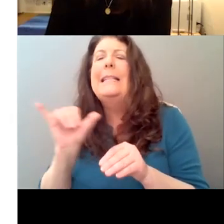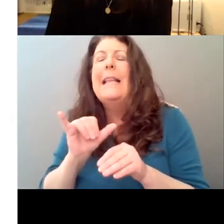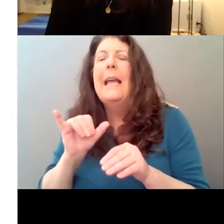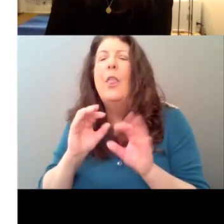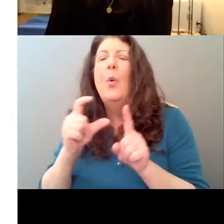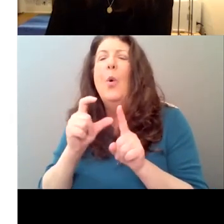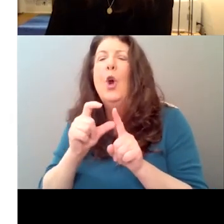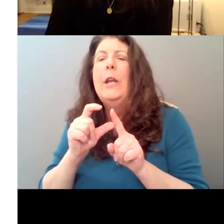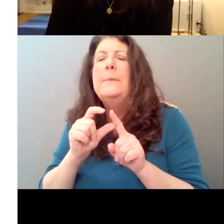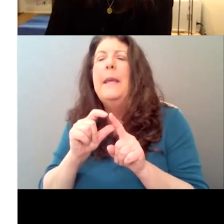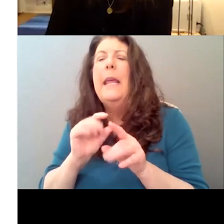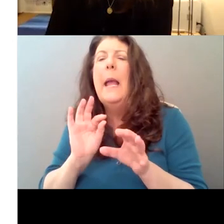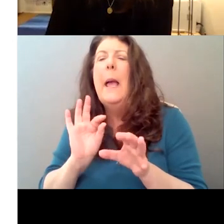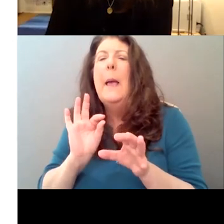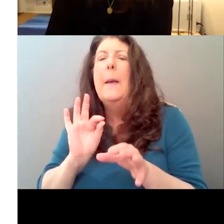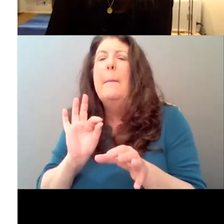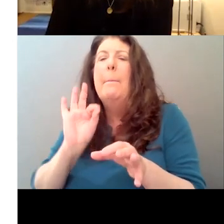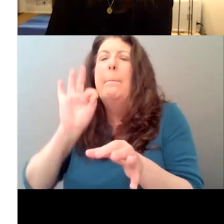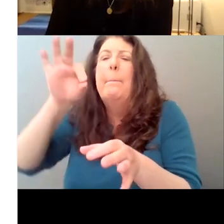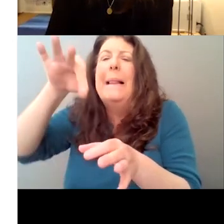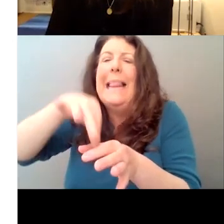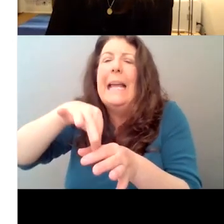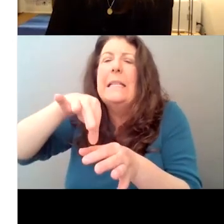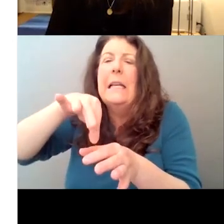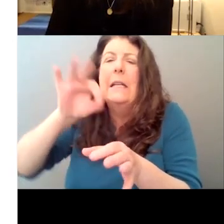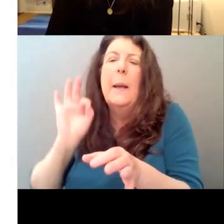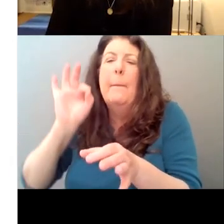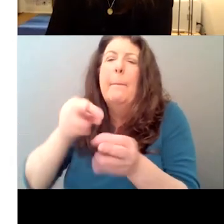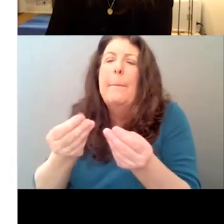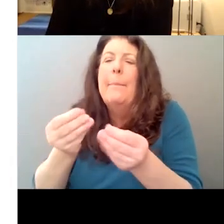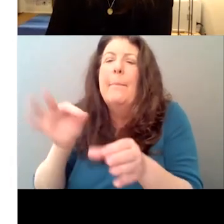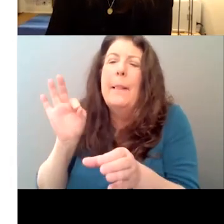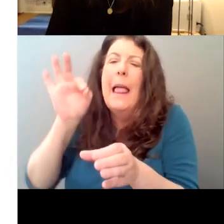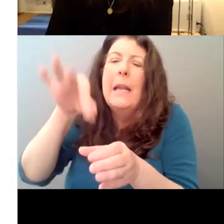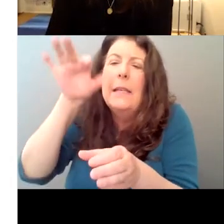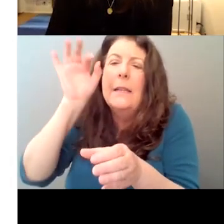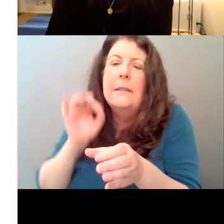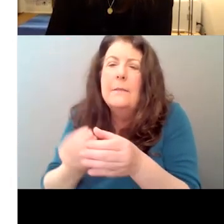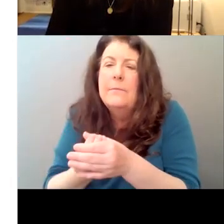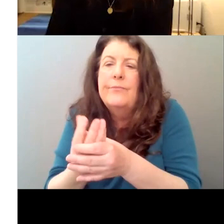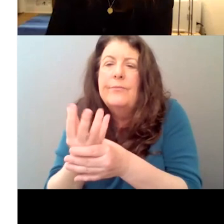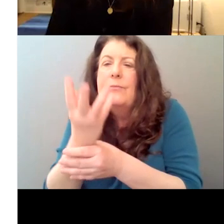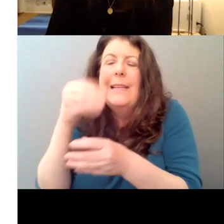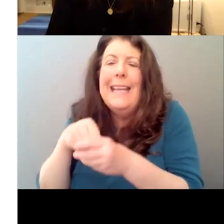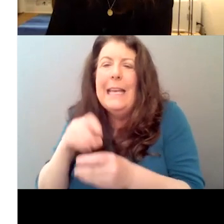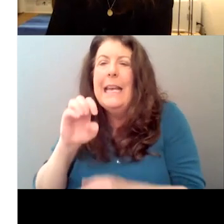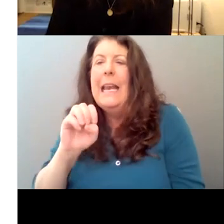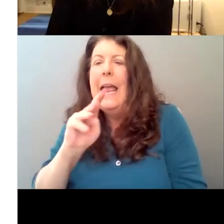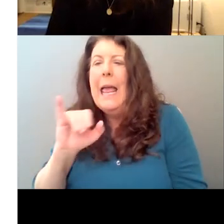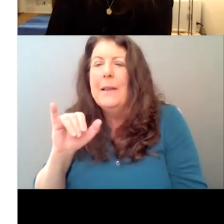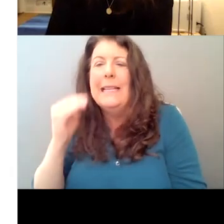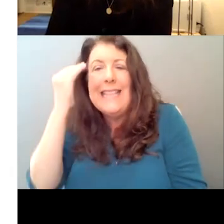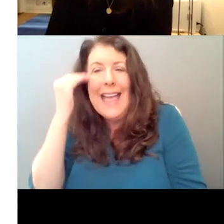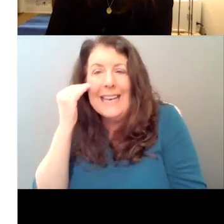what's ultimately going to happen is that she's going to reconnect with her own artistic spark,